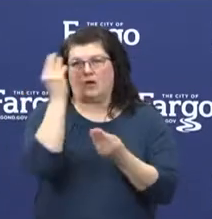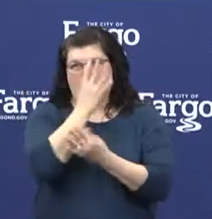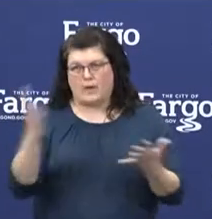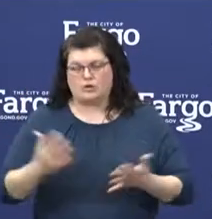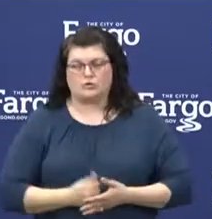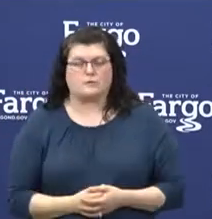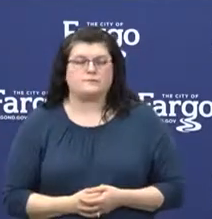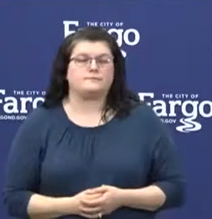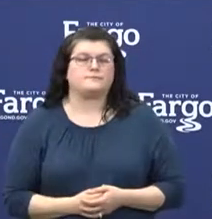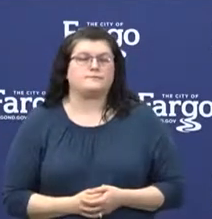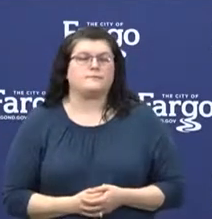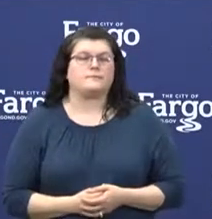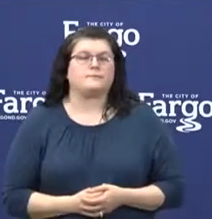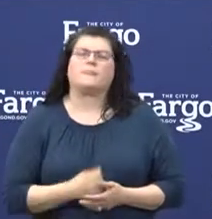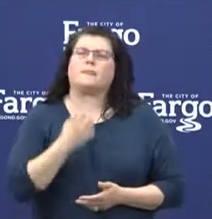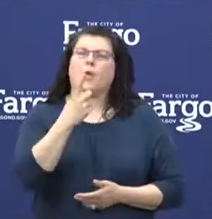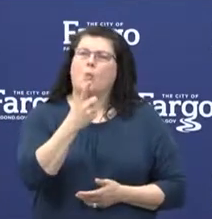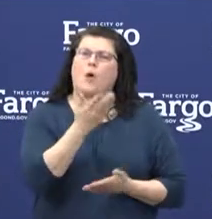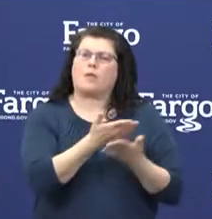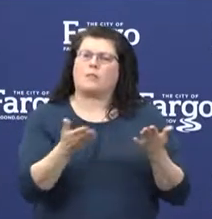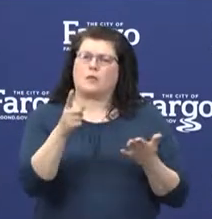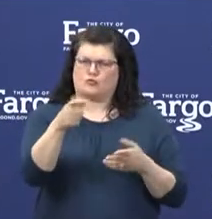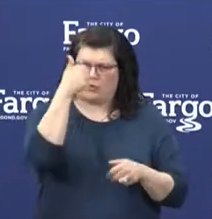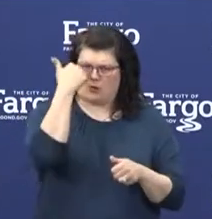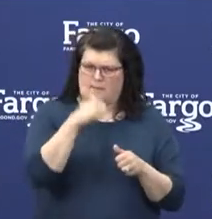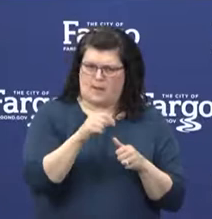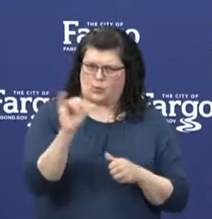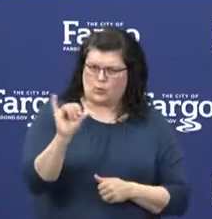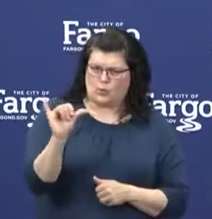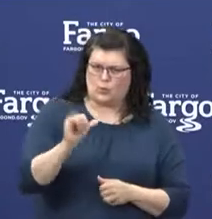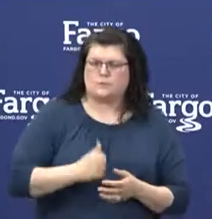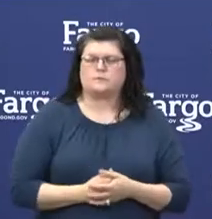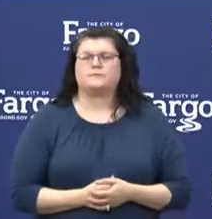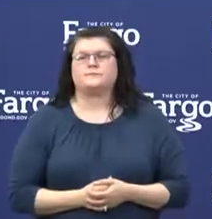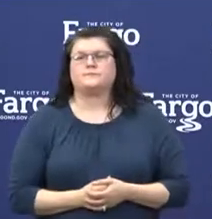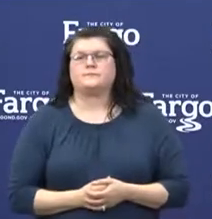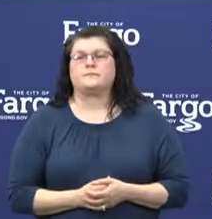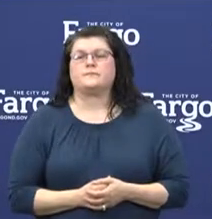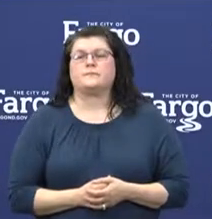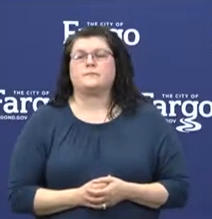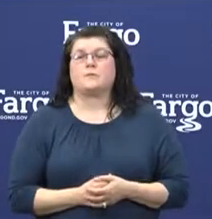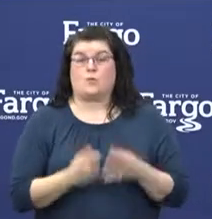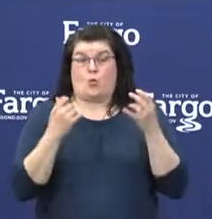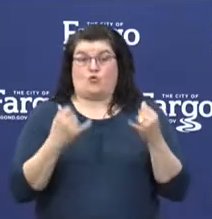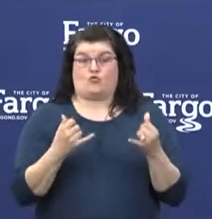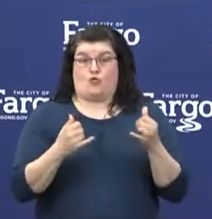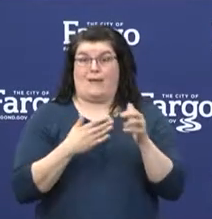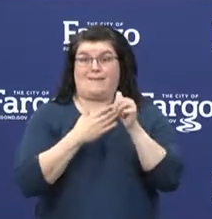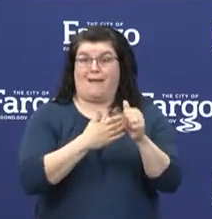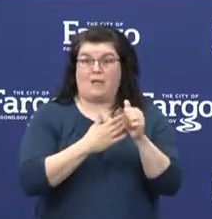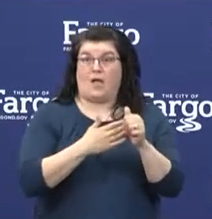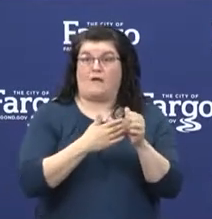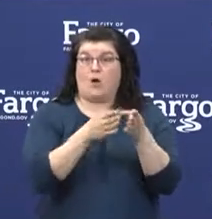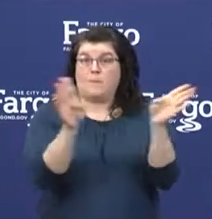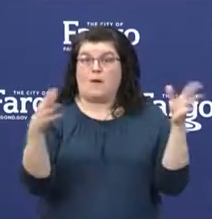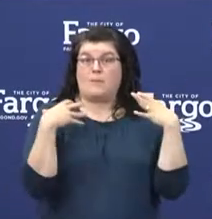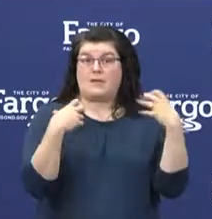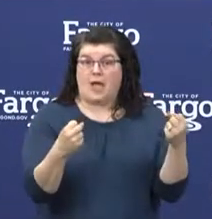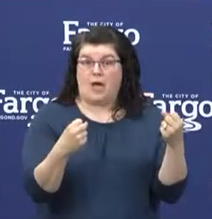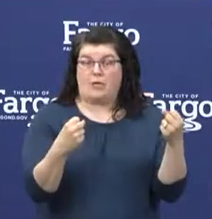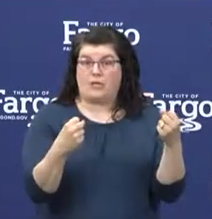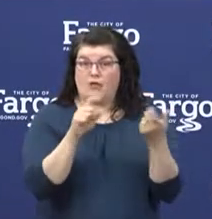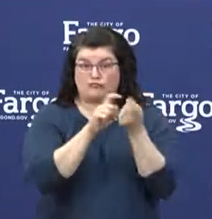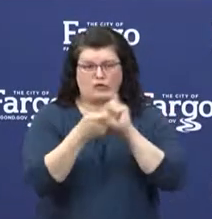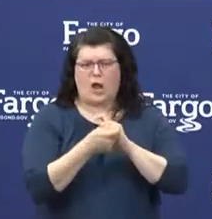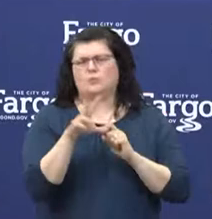I want one thing also to be remembered in that this does not change the current public health guidelines to protect good hygiene and